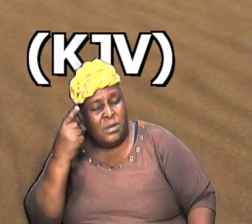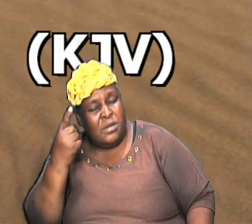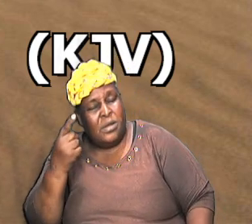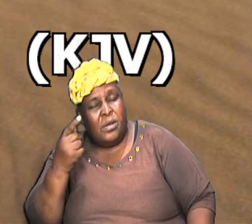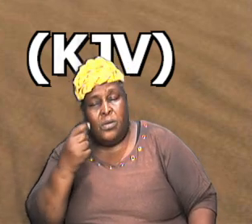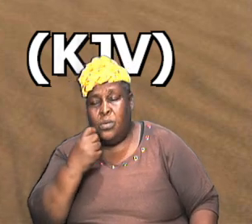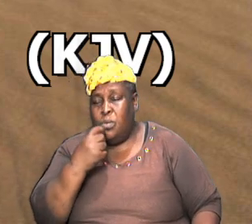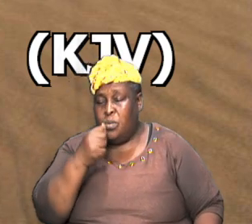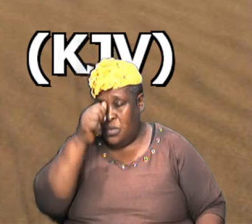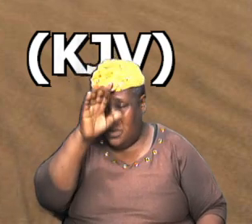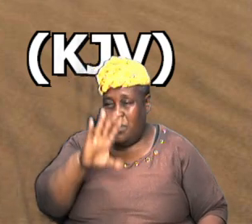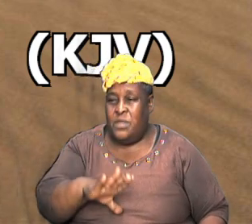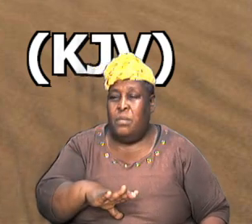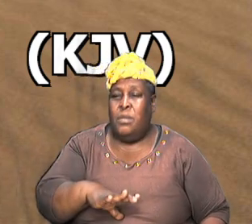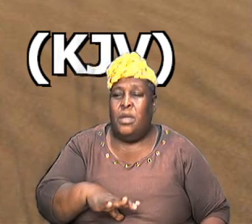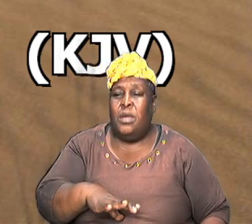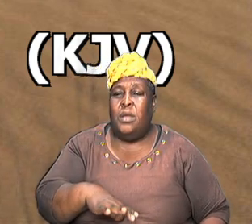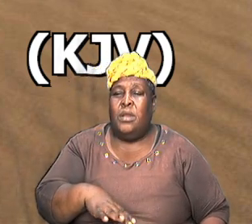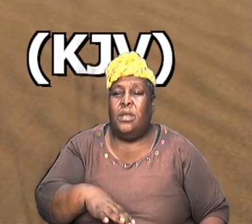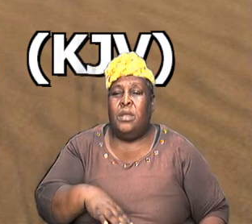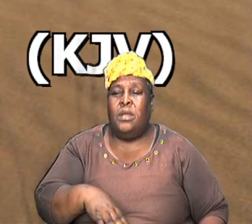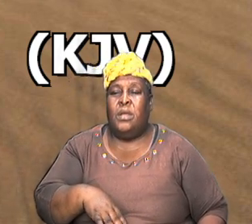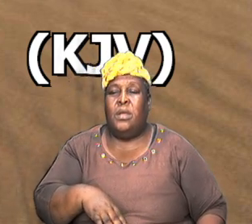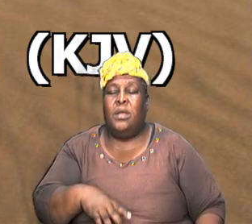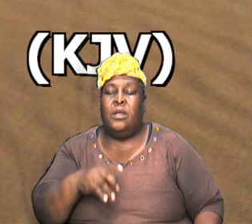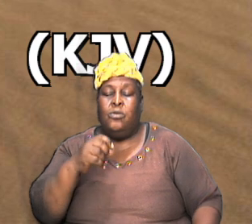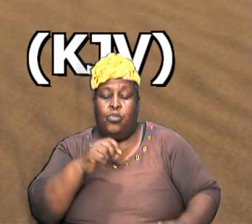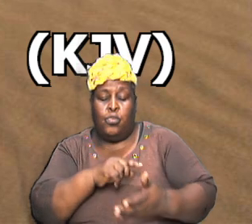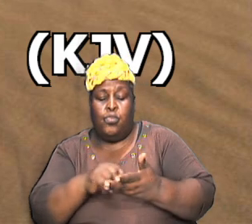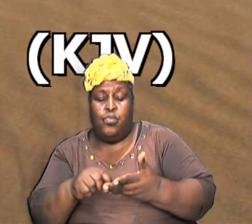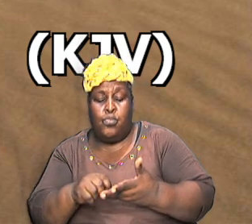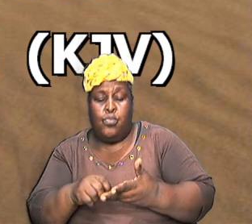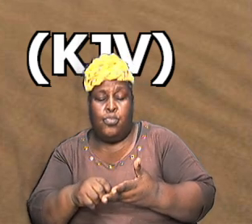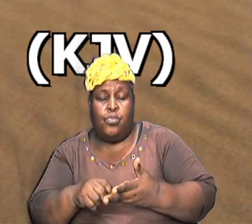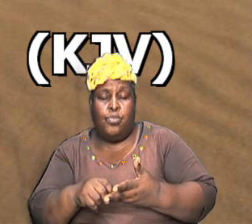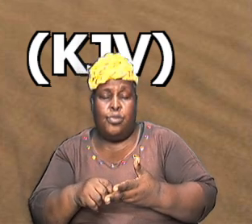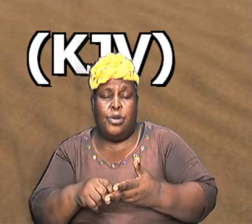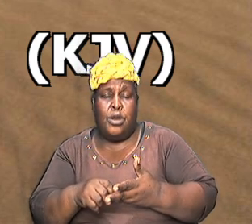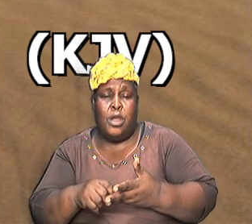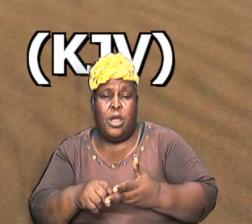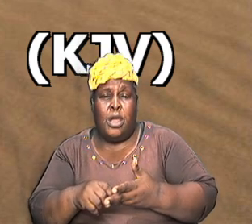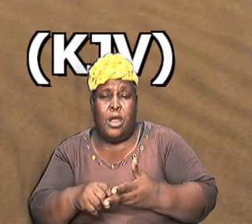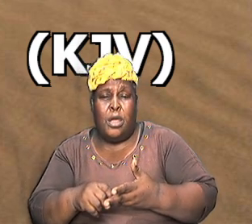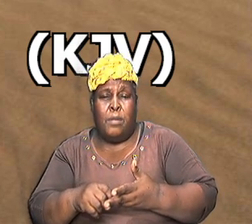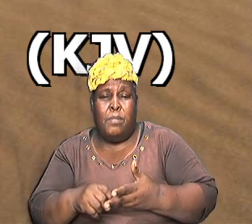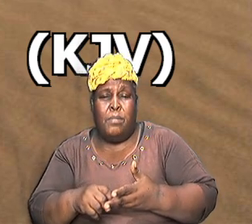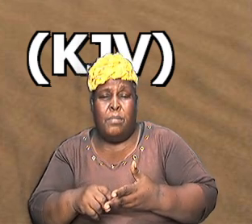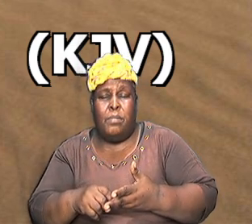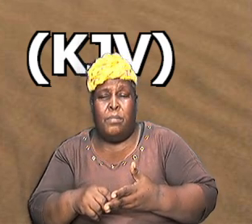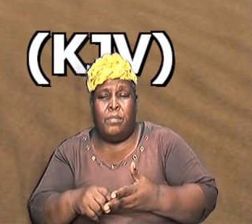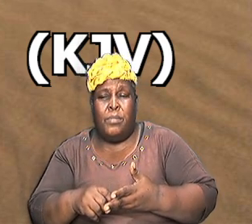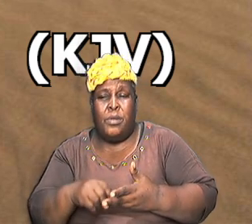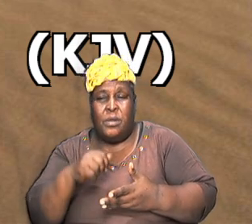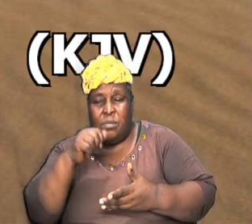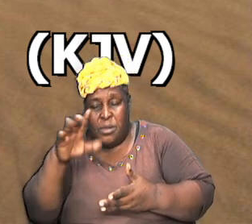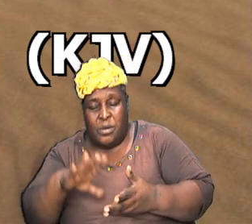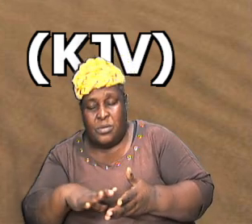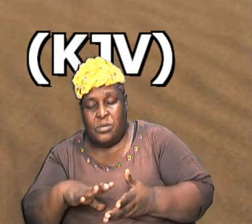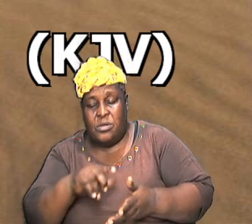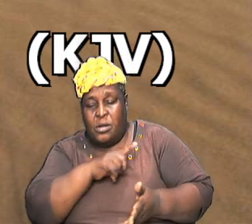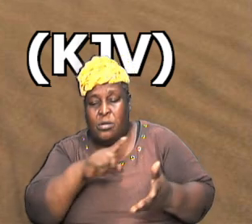was and prophetically wrote that Messiah was going to be a priest after the order of Melchizedek and this is